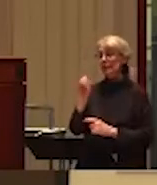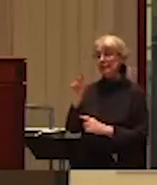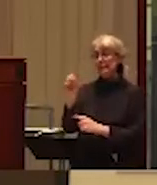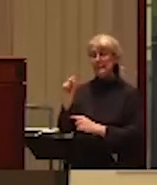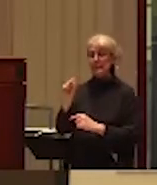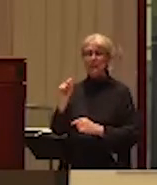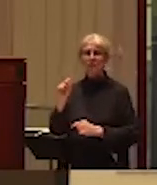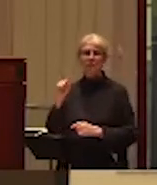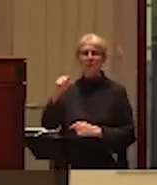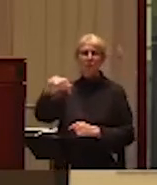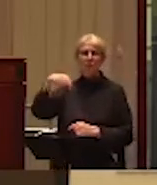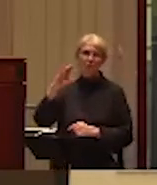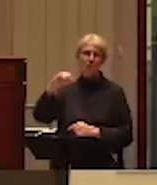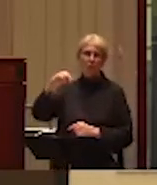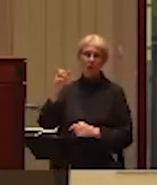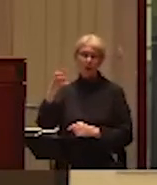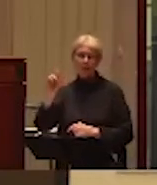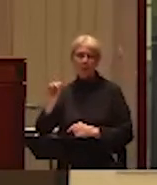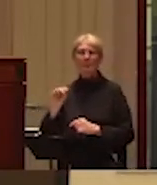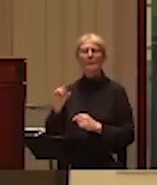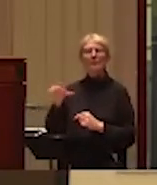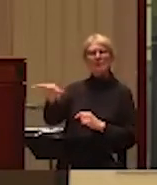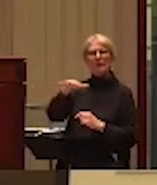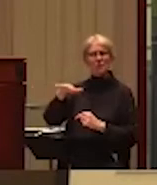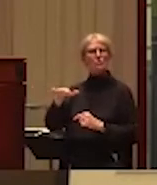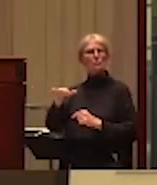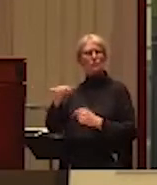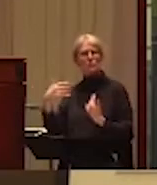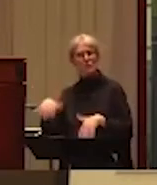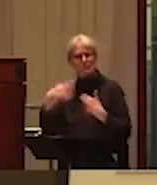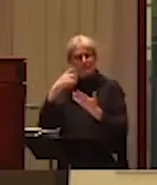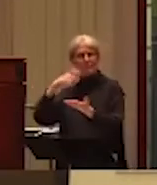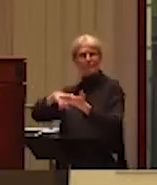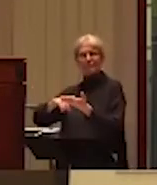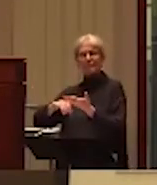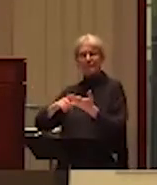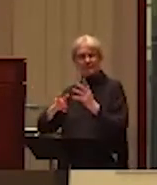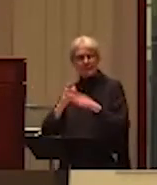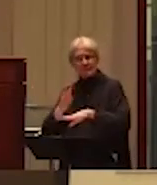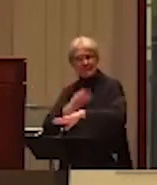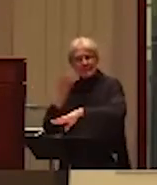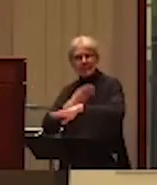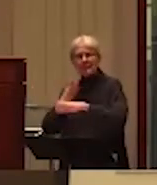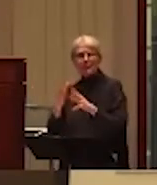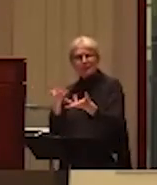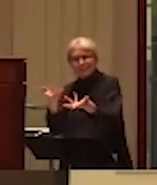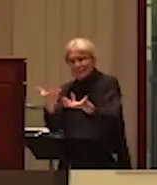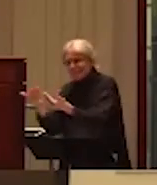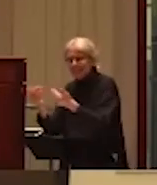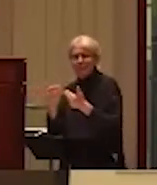Coquitlam, they're making huge efforts to bring all cultures together.